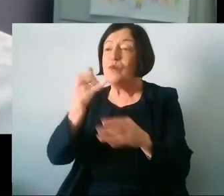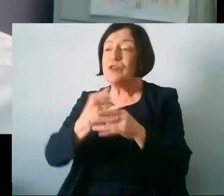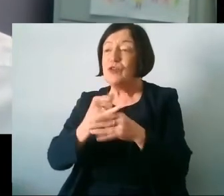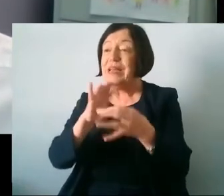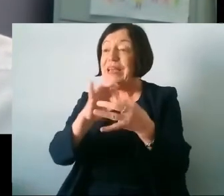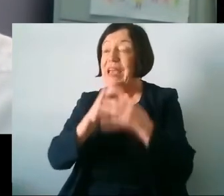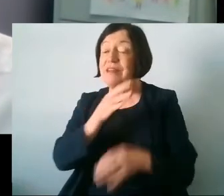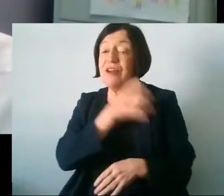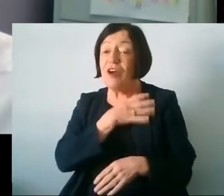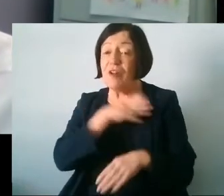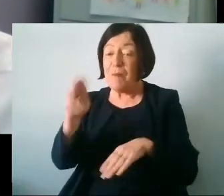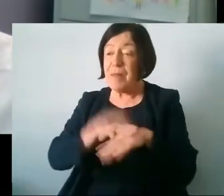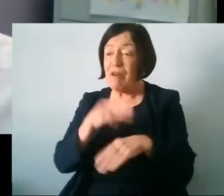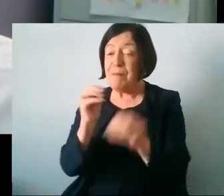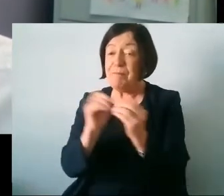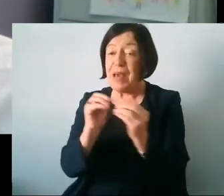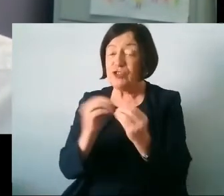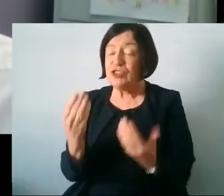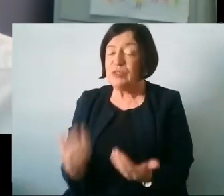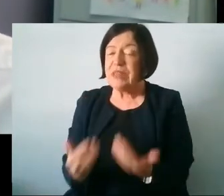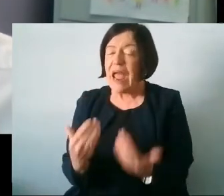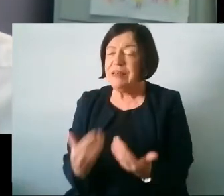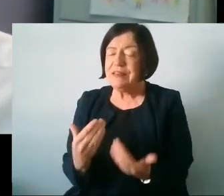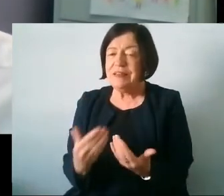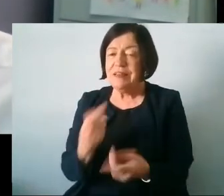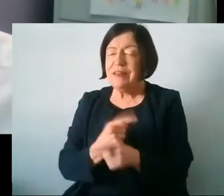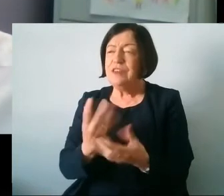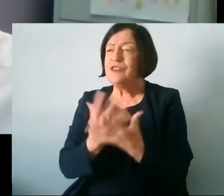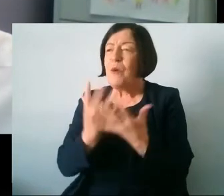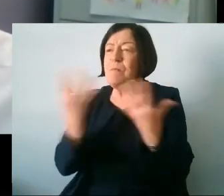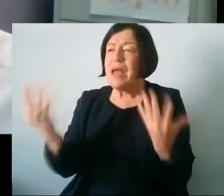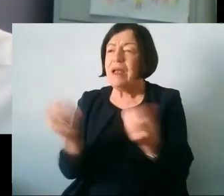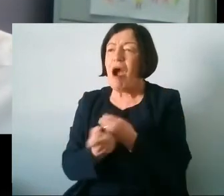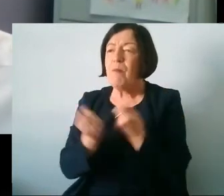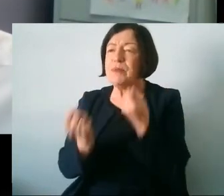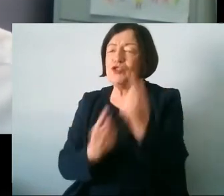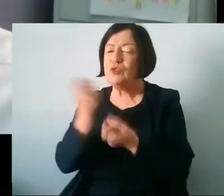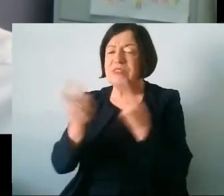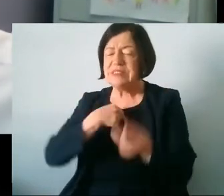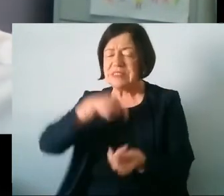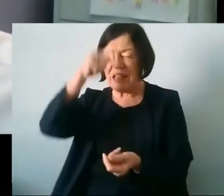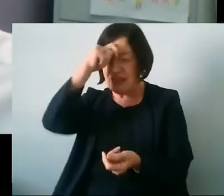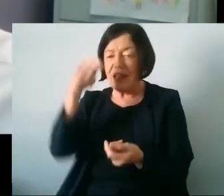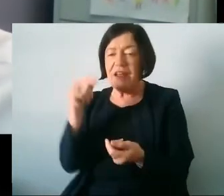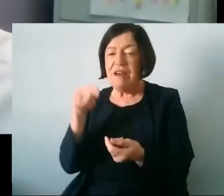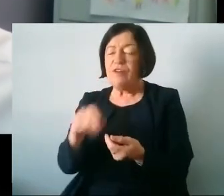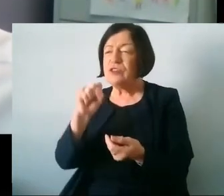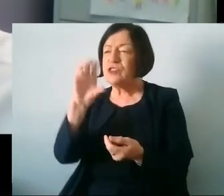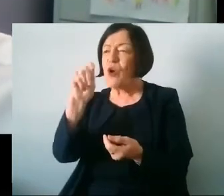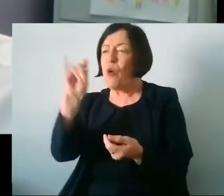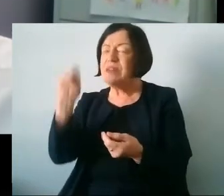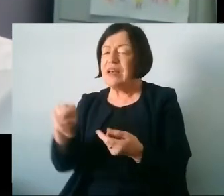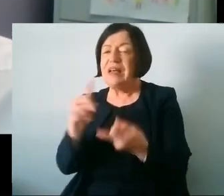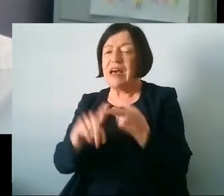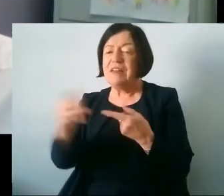officers that Mary has talked about today and so there are so many um opportunities I think for school towns but for educators and